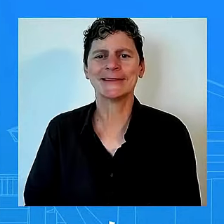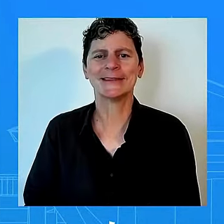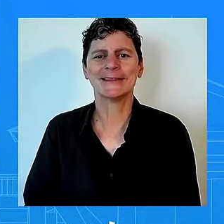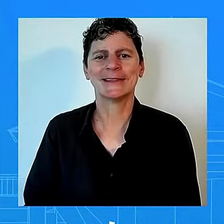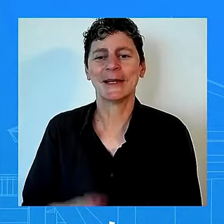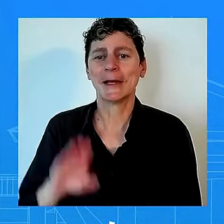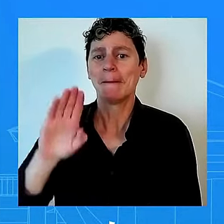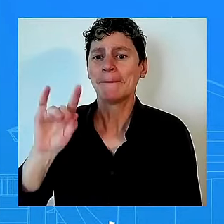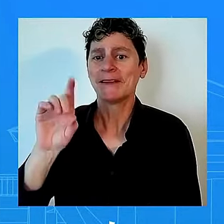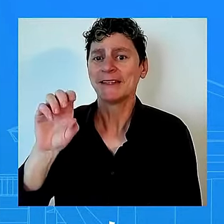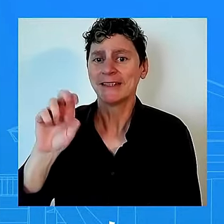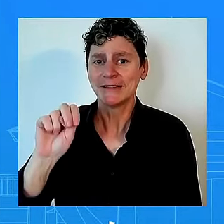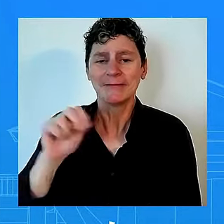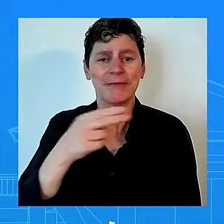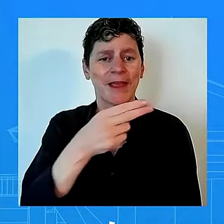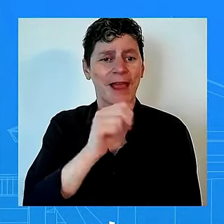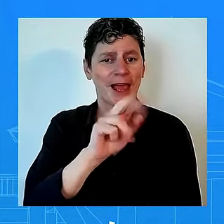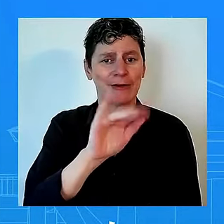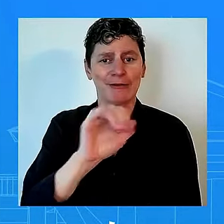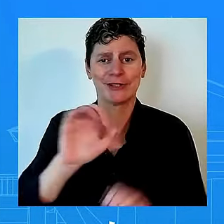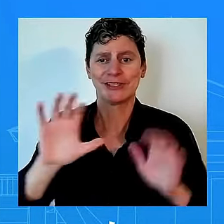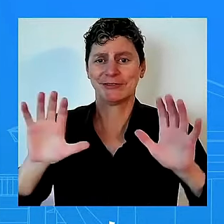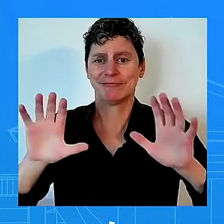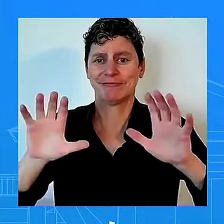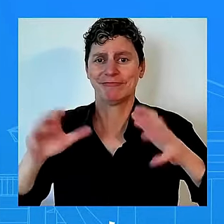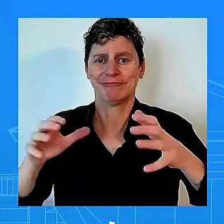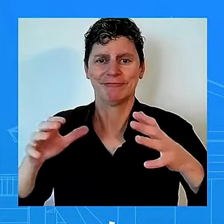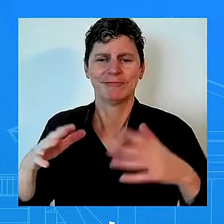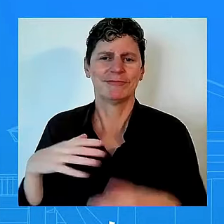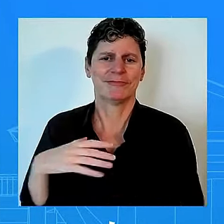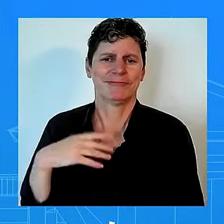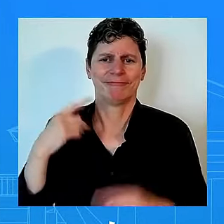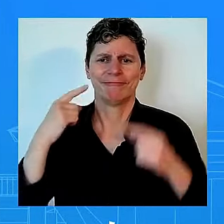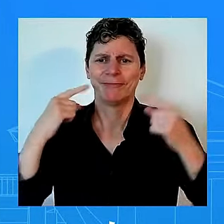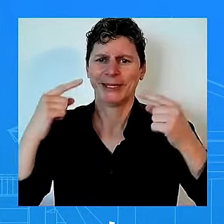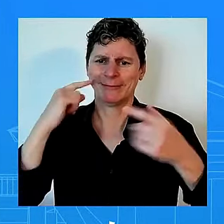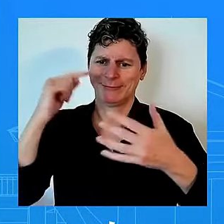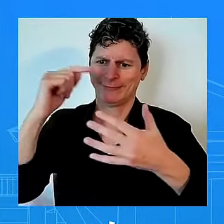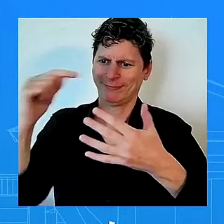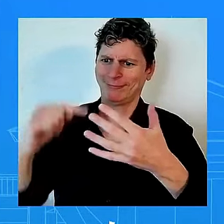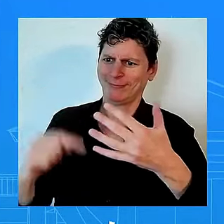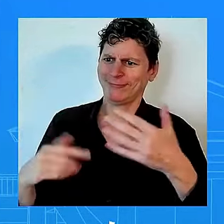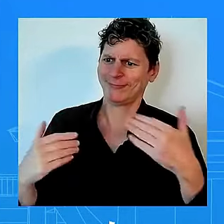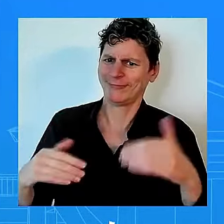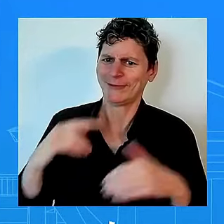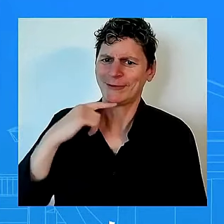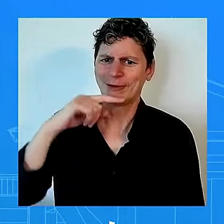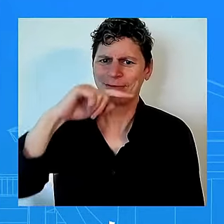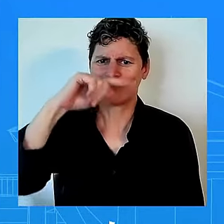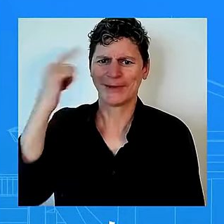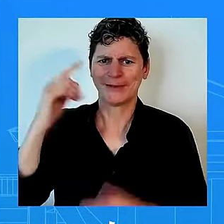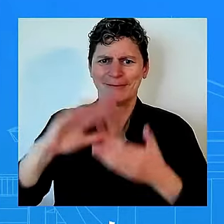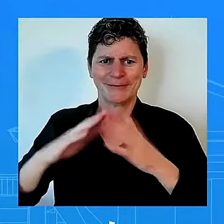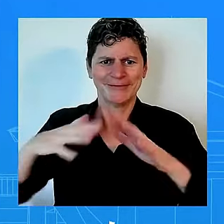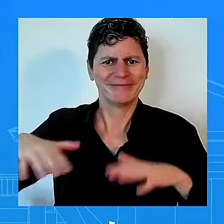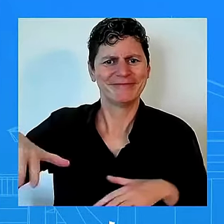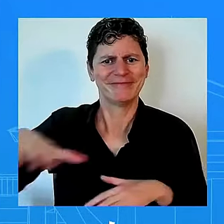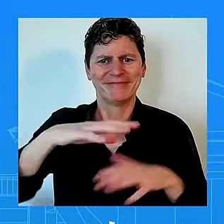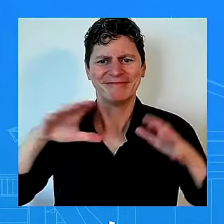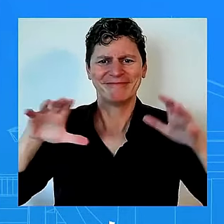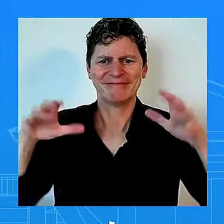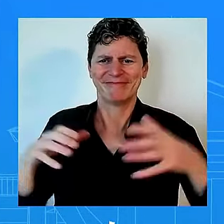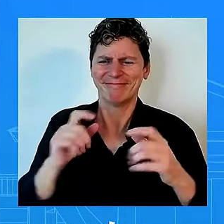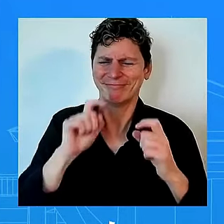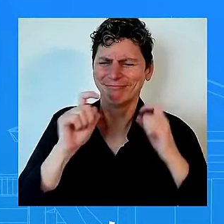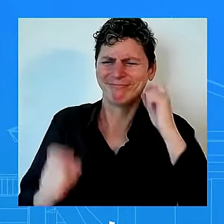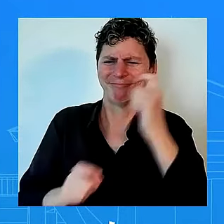who have who has certainly delivered for black americans his his time in office is marked by significant wins